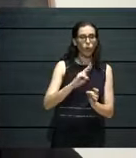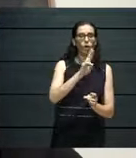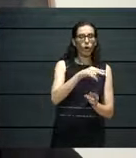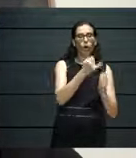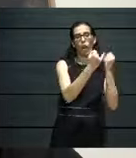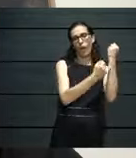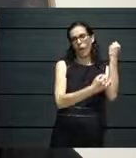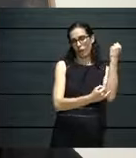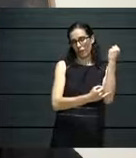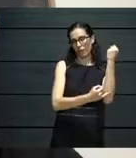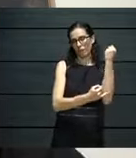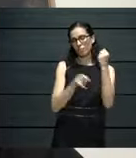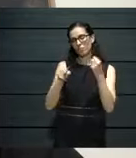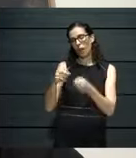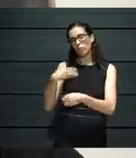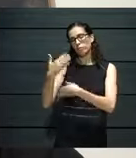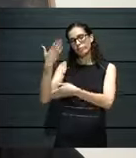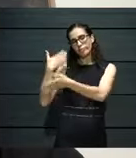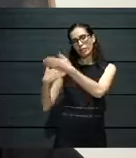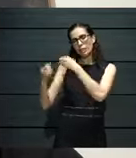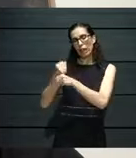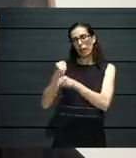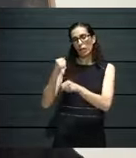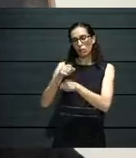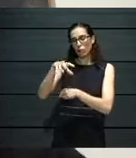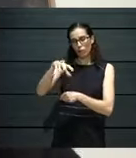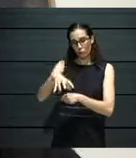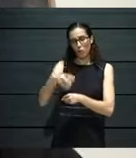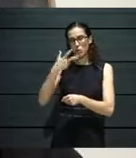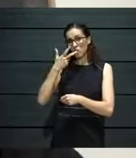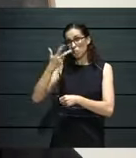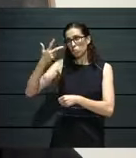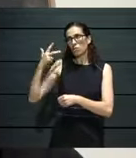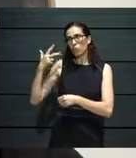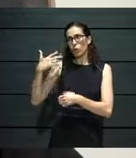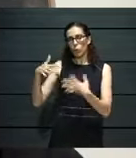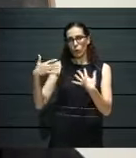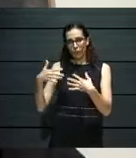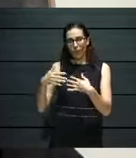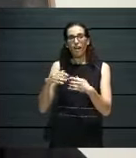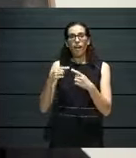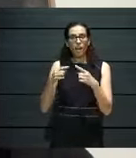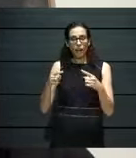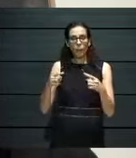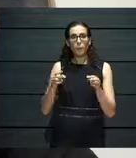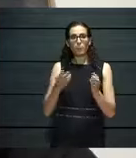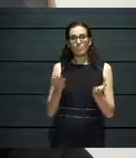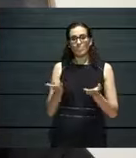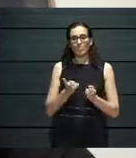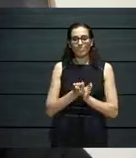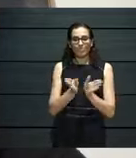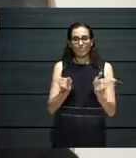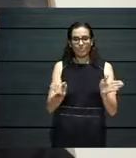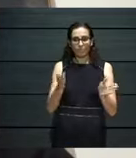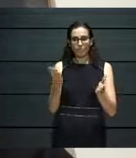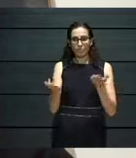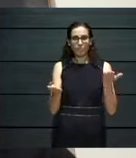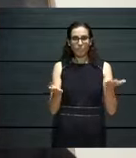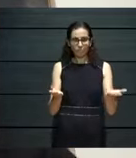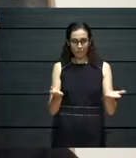in the physical space. So that's us, that's Blitz, that is how